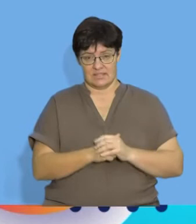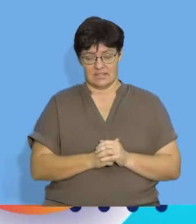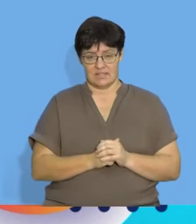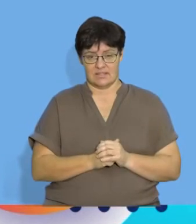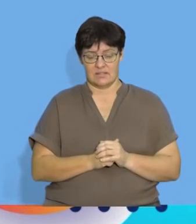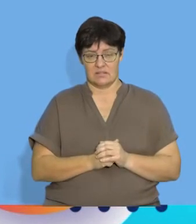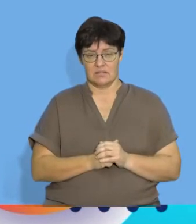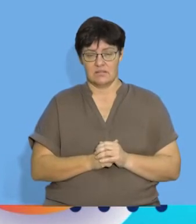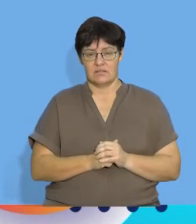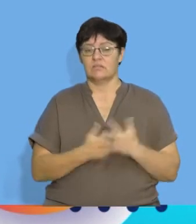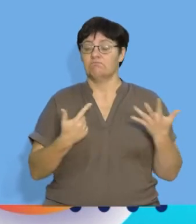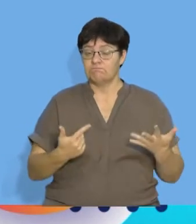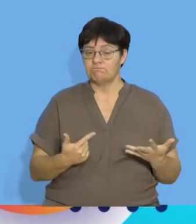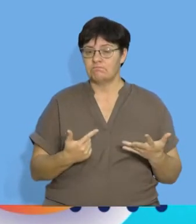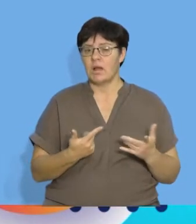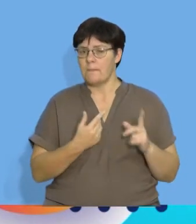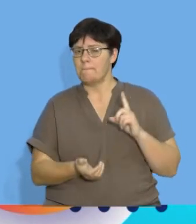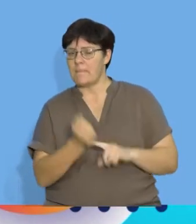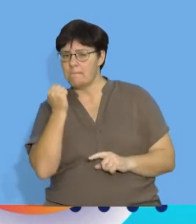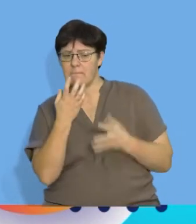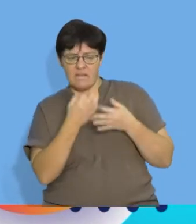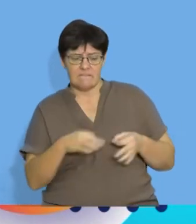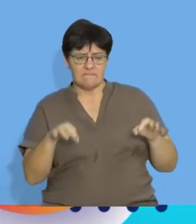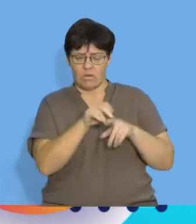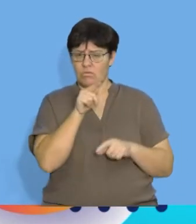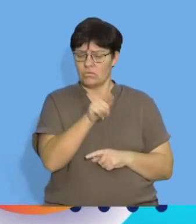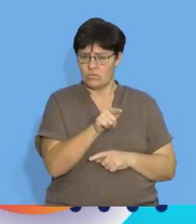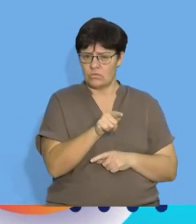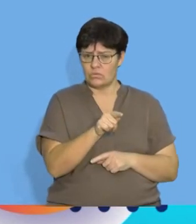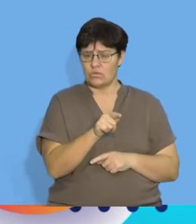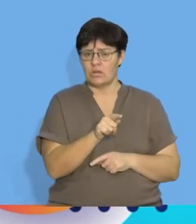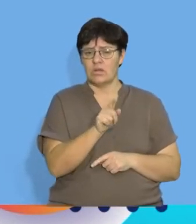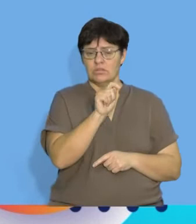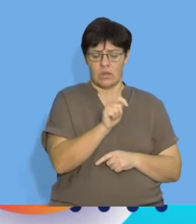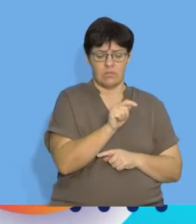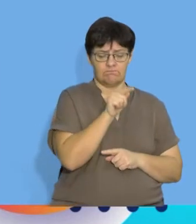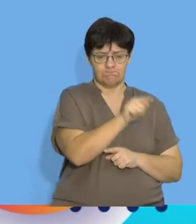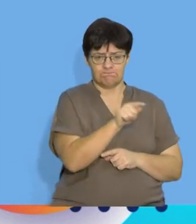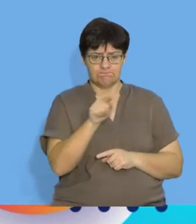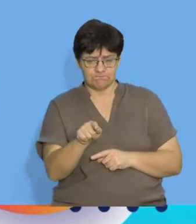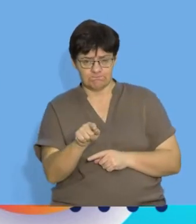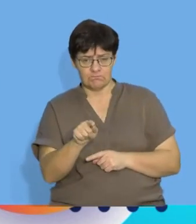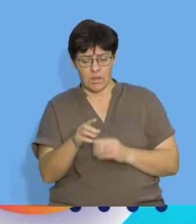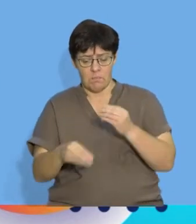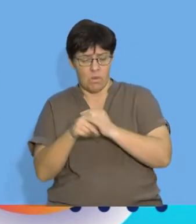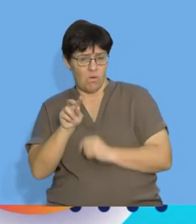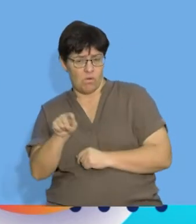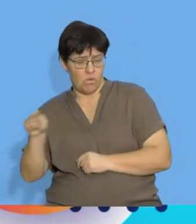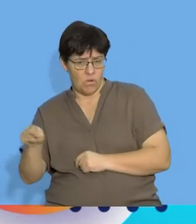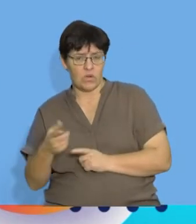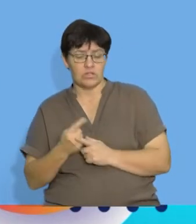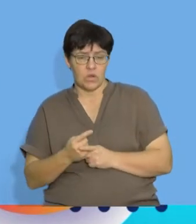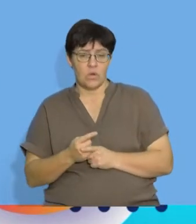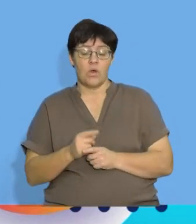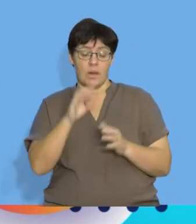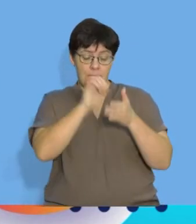So, in order to actually determine the value of the next two terms I'm going to have to subtract 2 from the